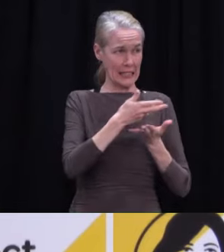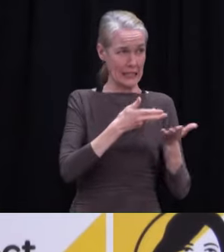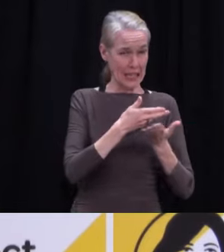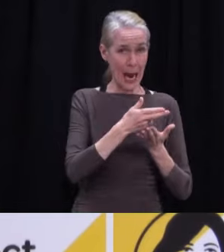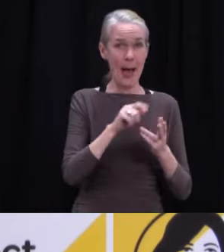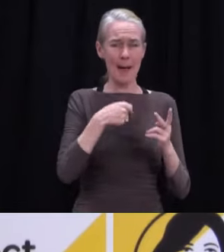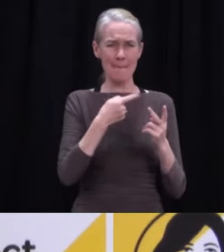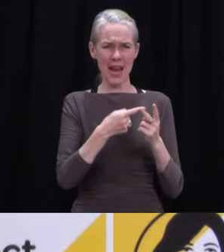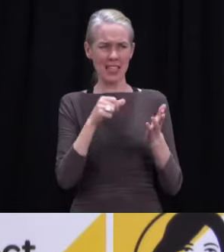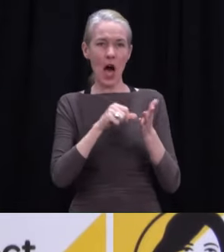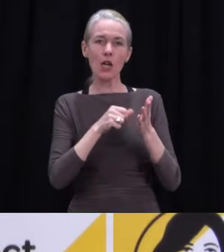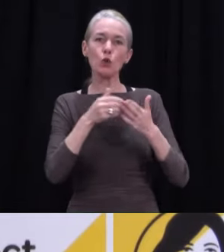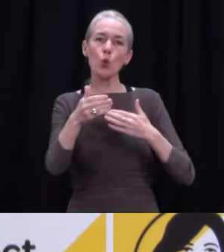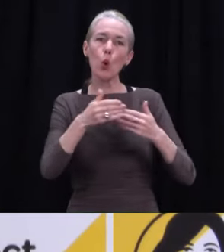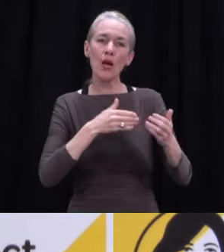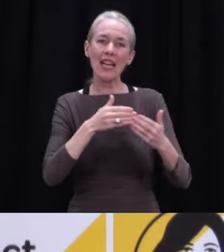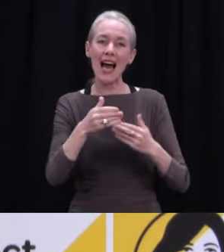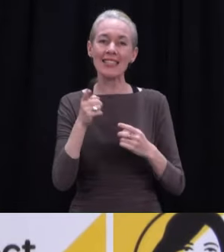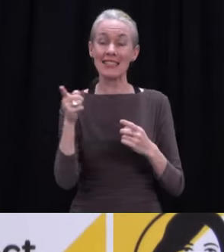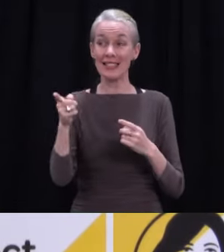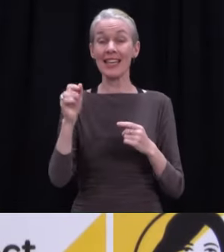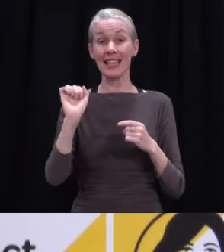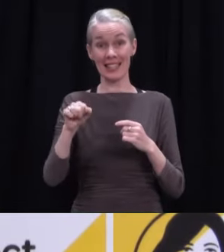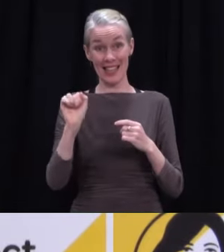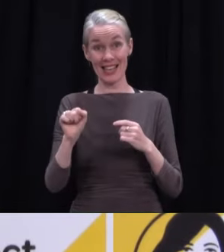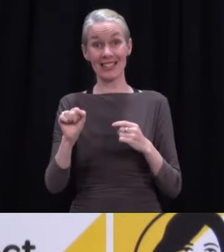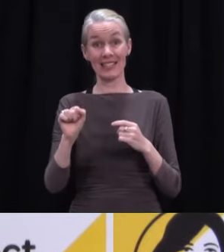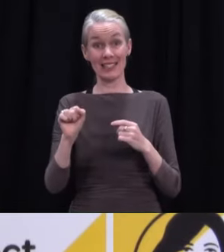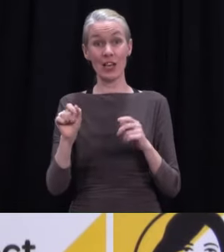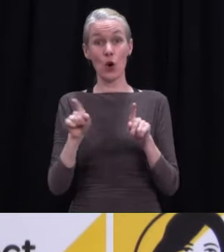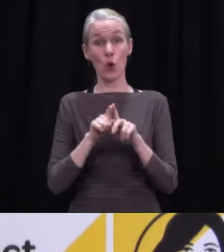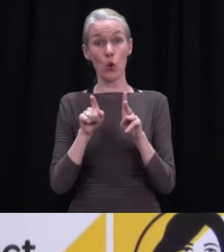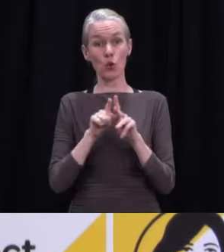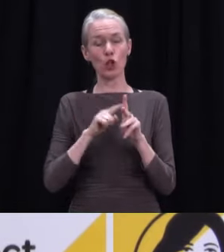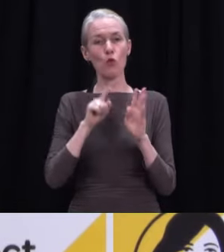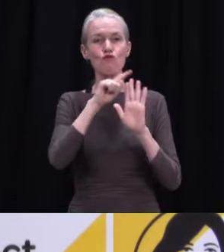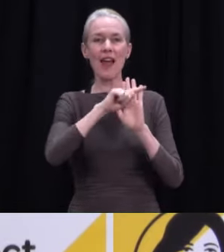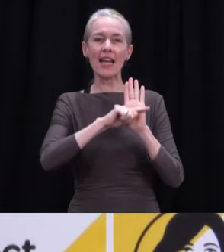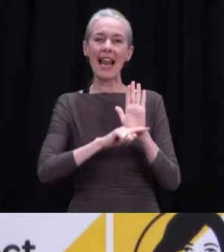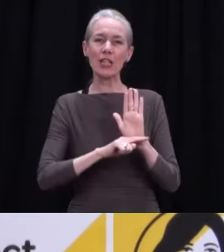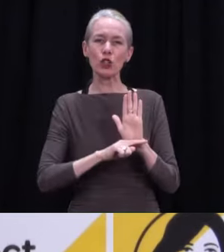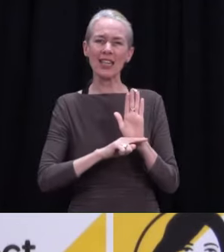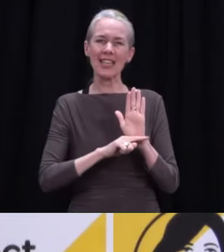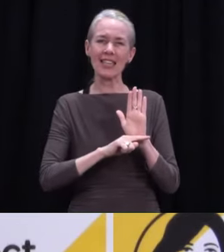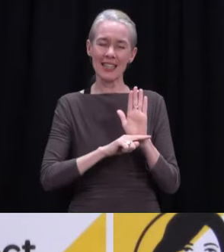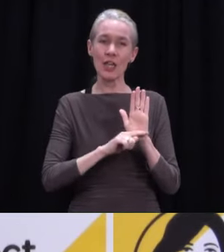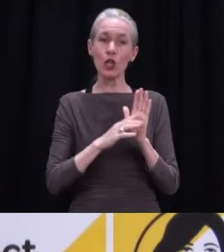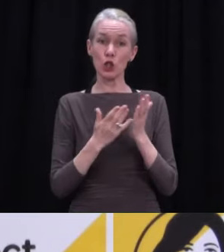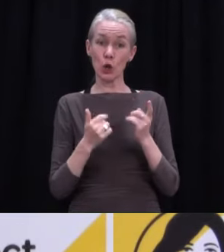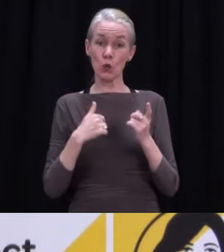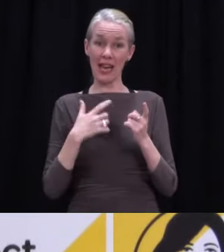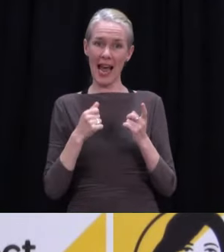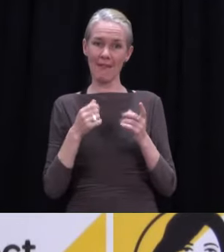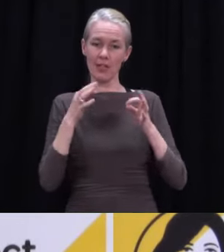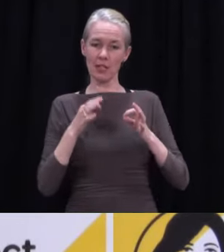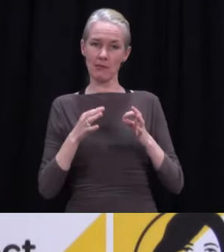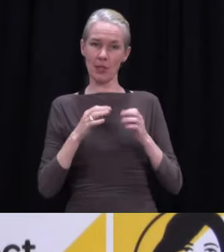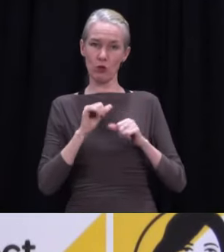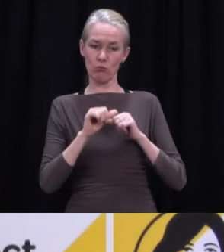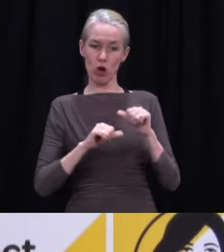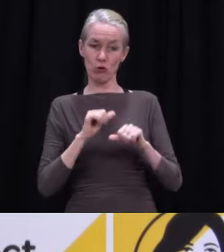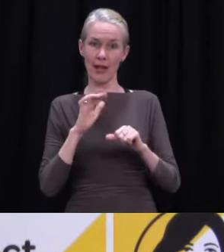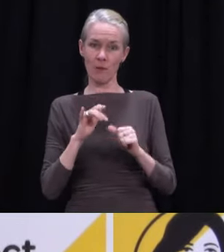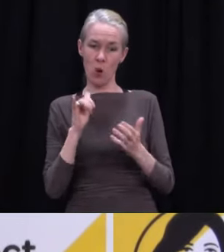Yes, there is. Also the regulatory side, because of course we have a regulatory approval process that is not just around Pfizer.